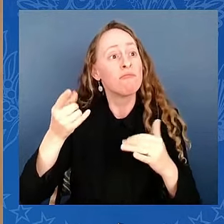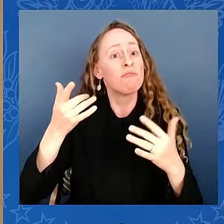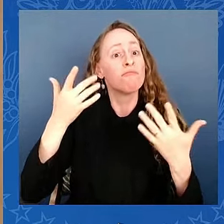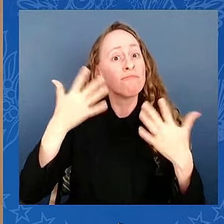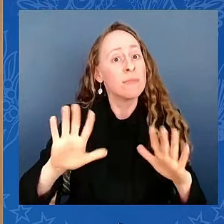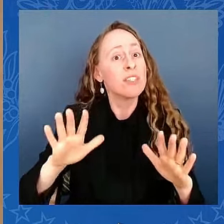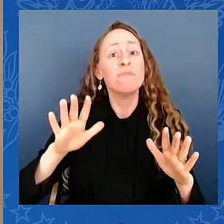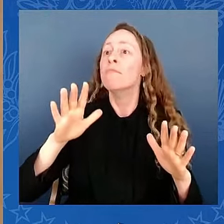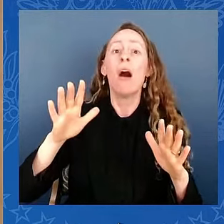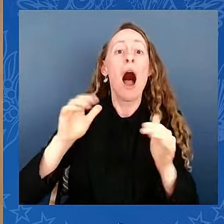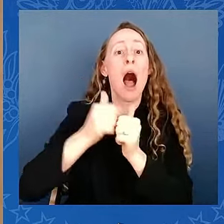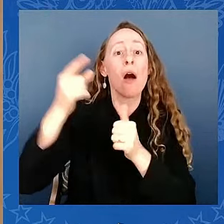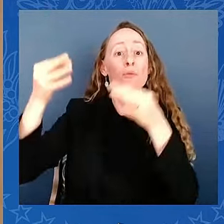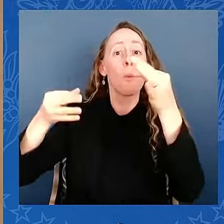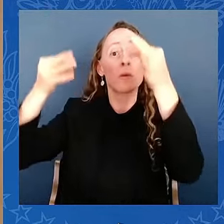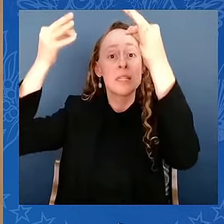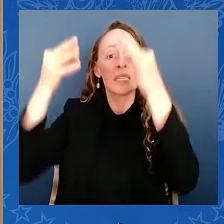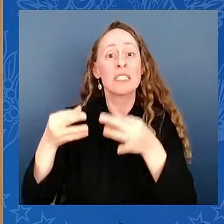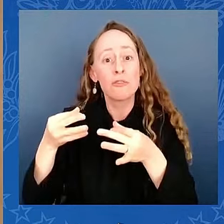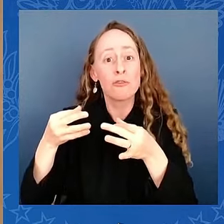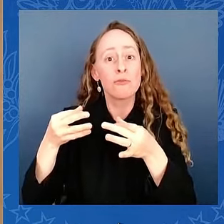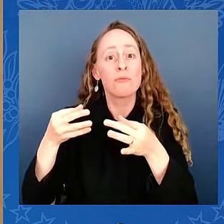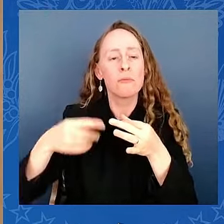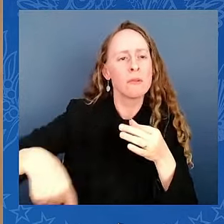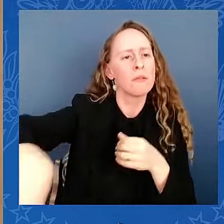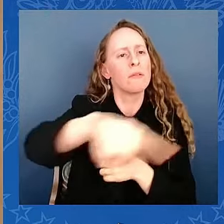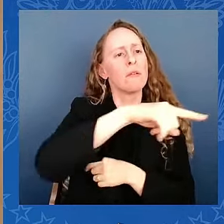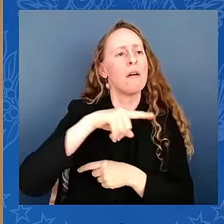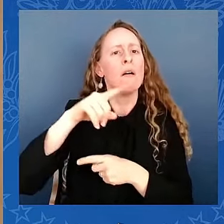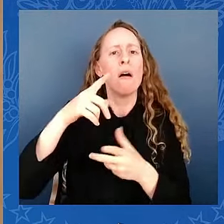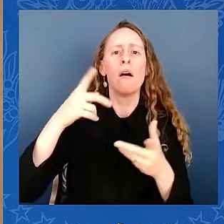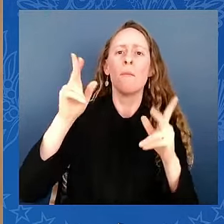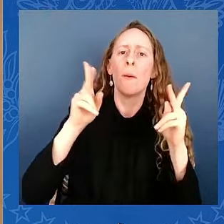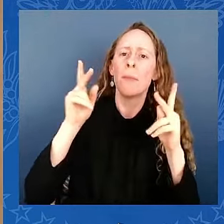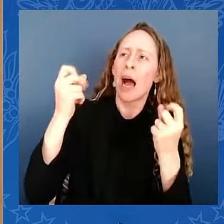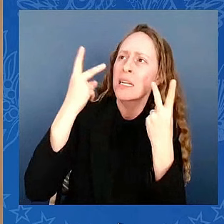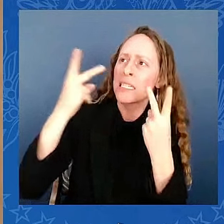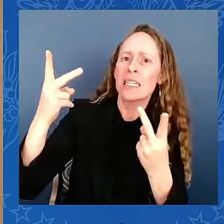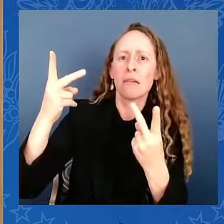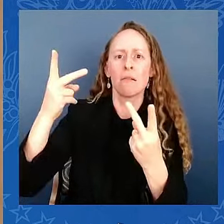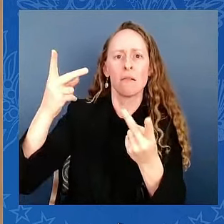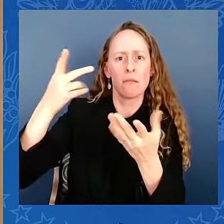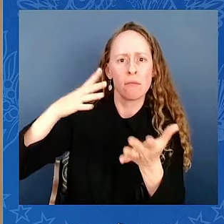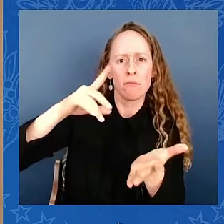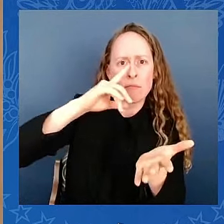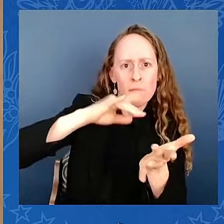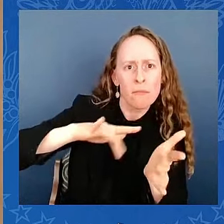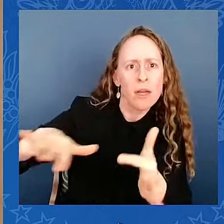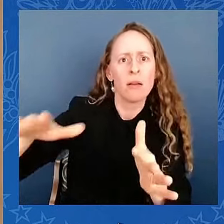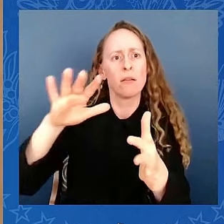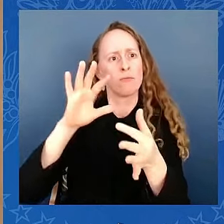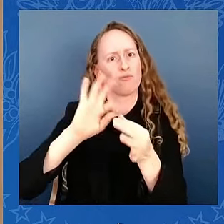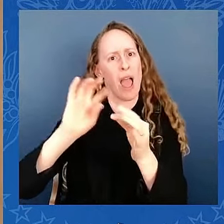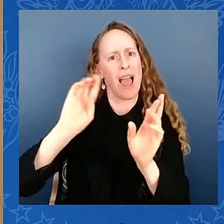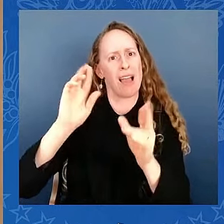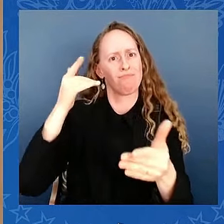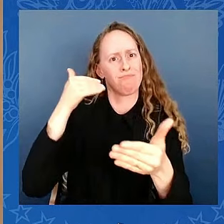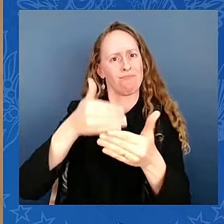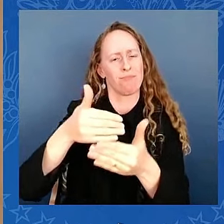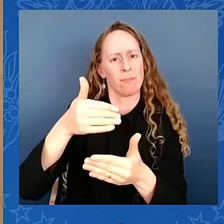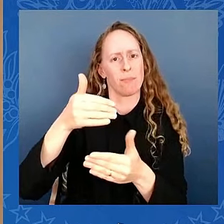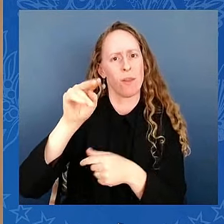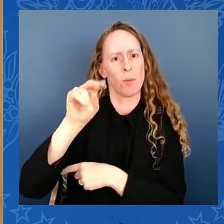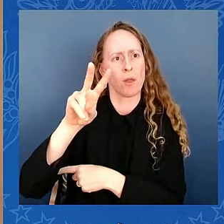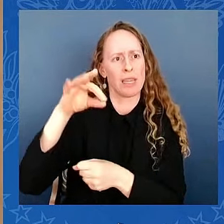the answer about what happened on January 6th before they asked to vote again this year. Now, because of